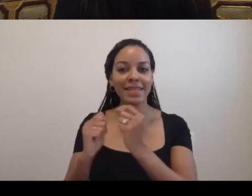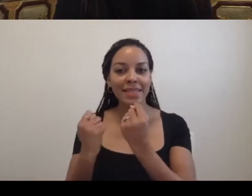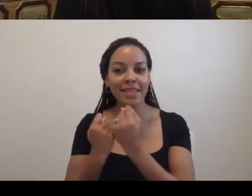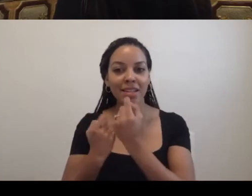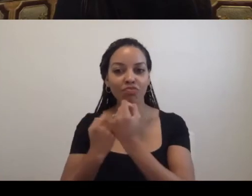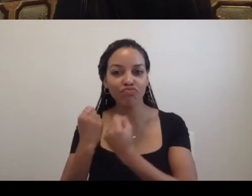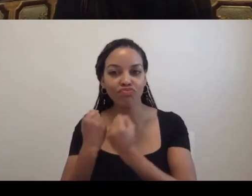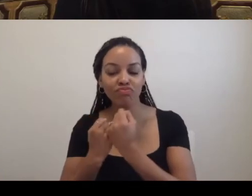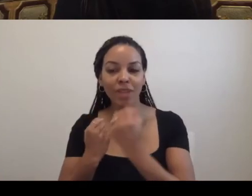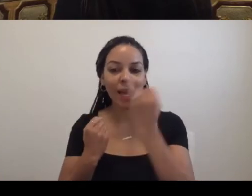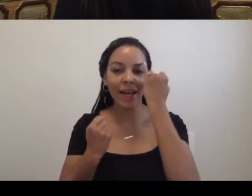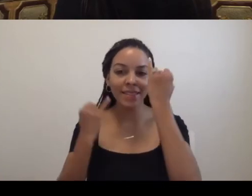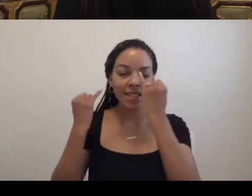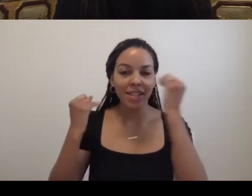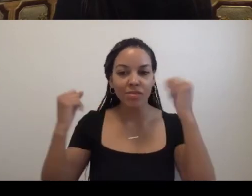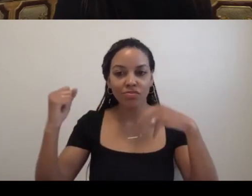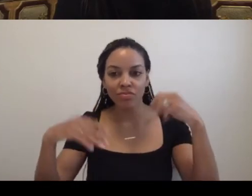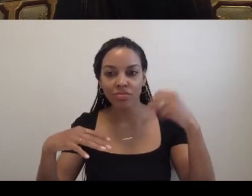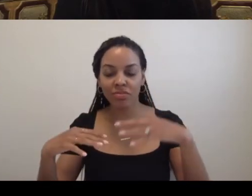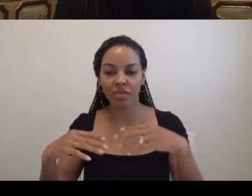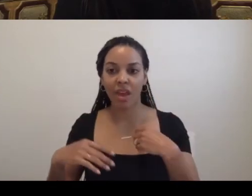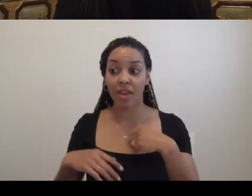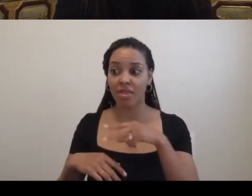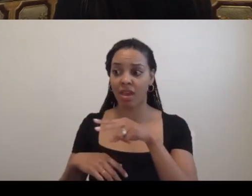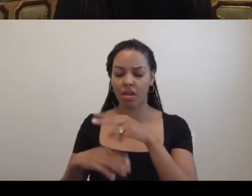And it went dead silent.